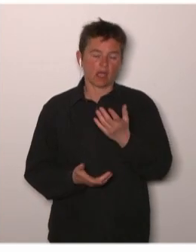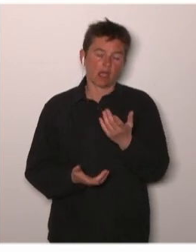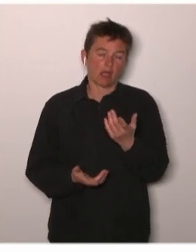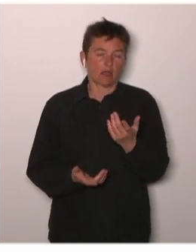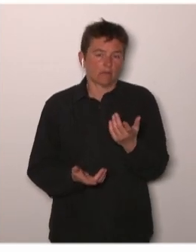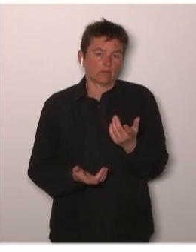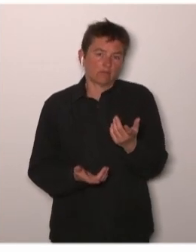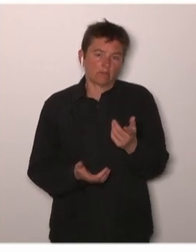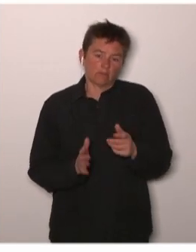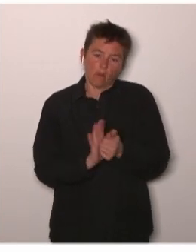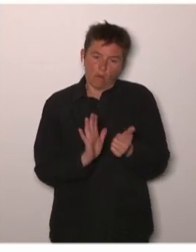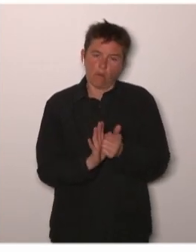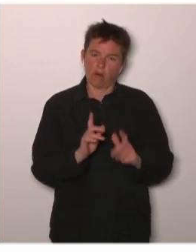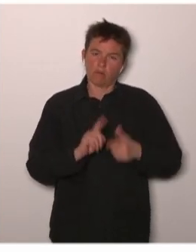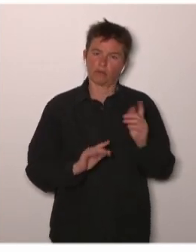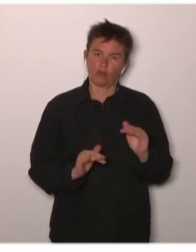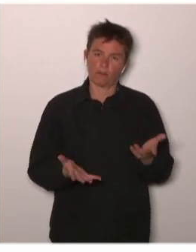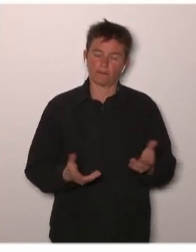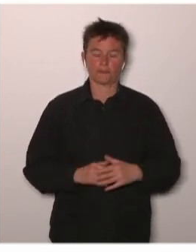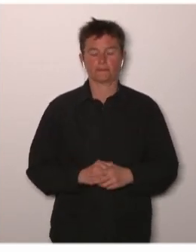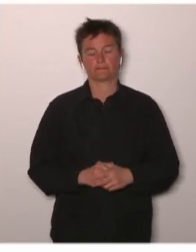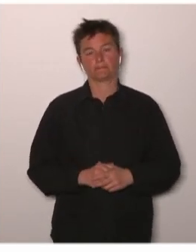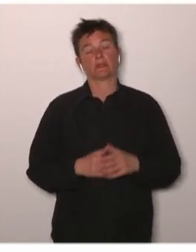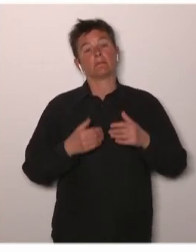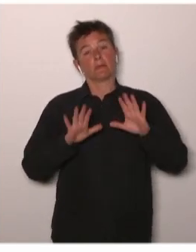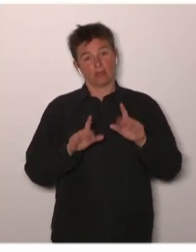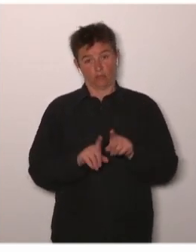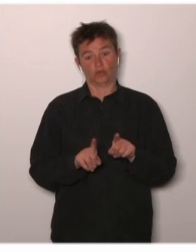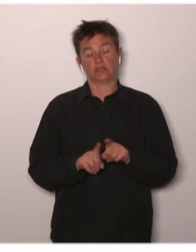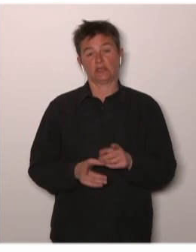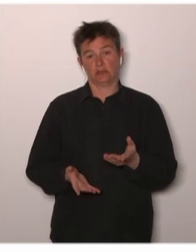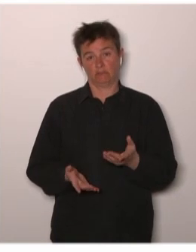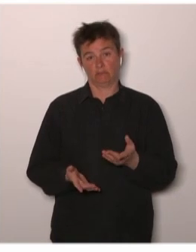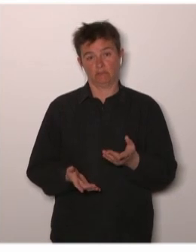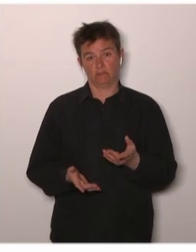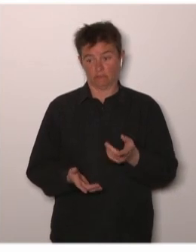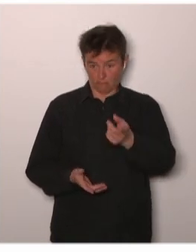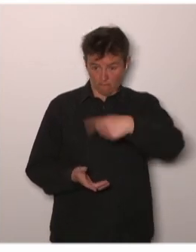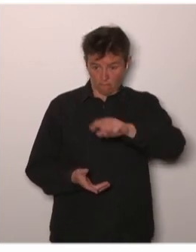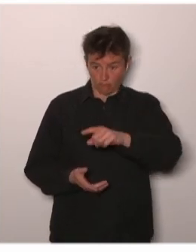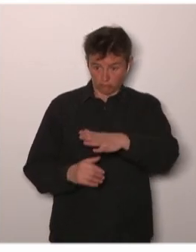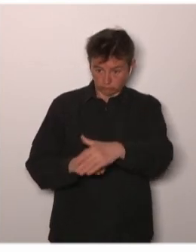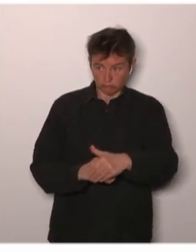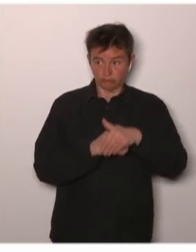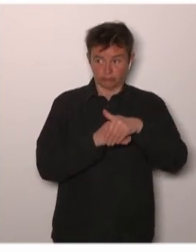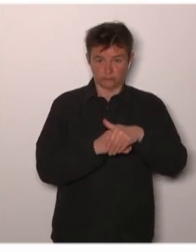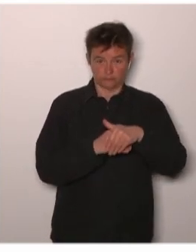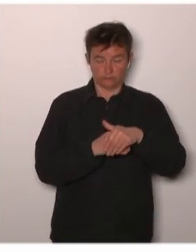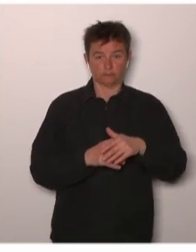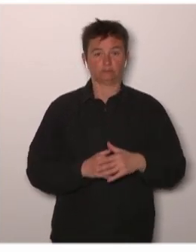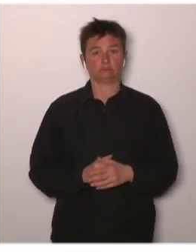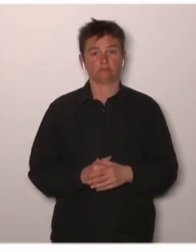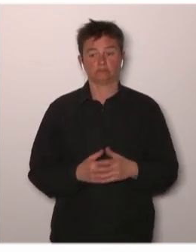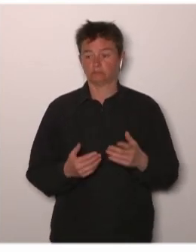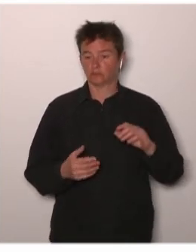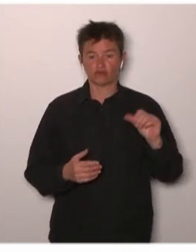is of course supported by EU in countries but